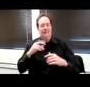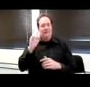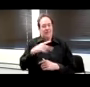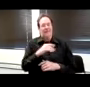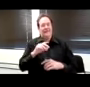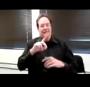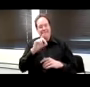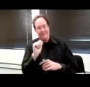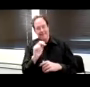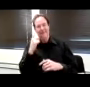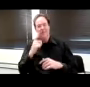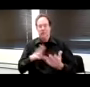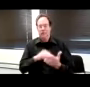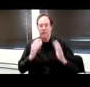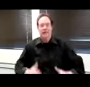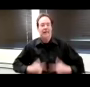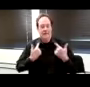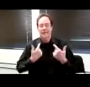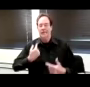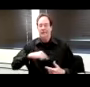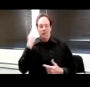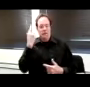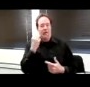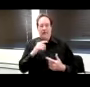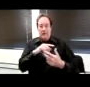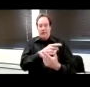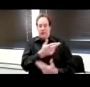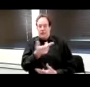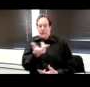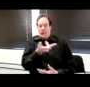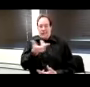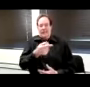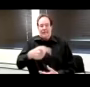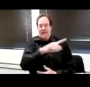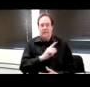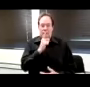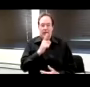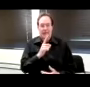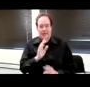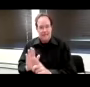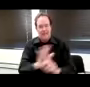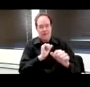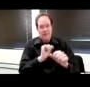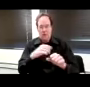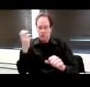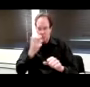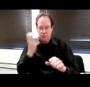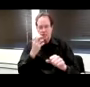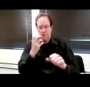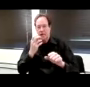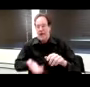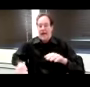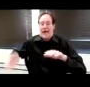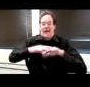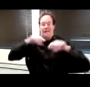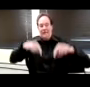we realized it was a lot on top of the other work that people were doing throughout